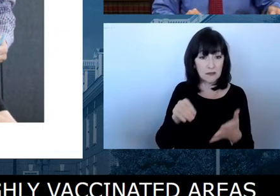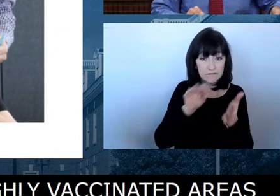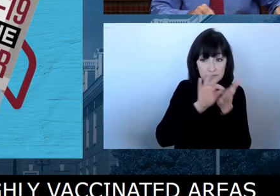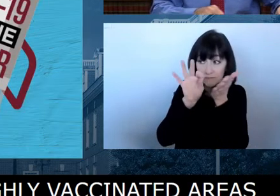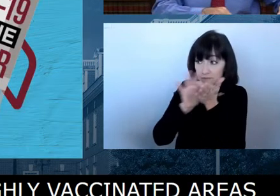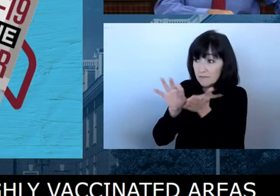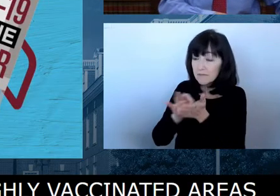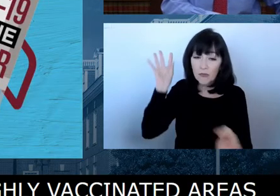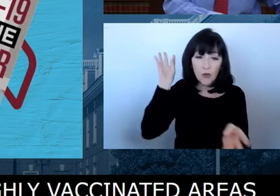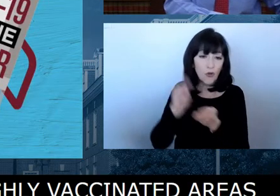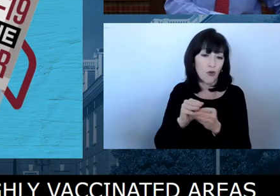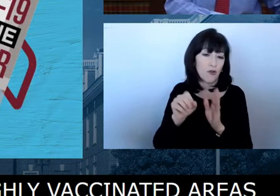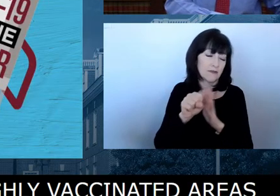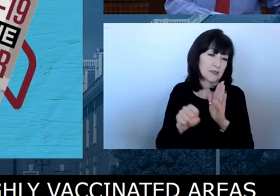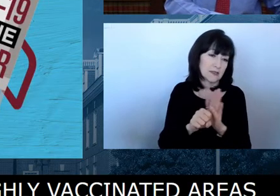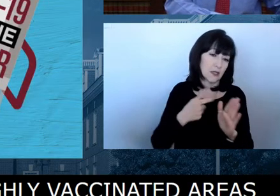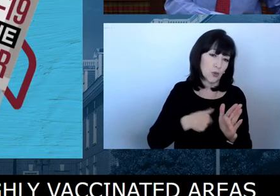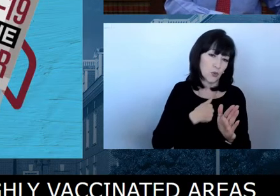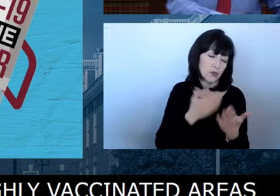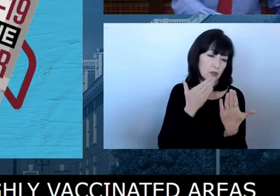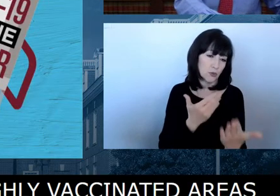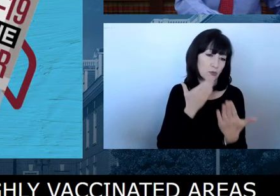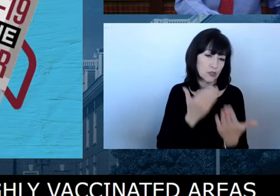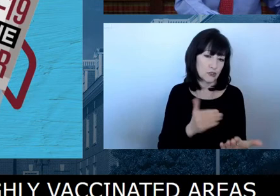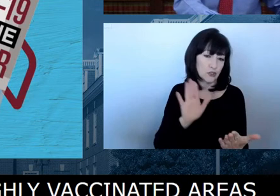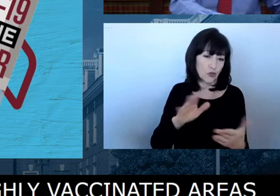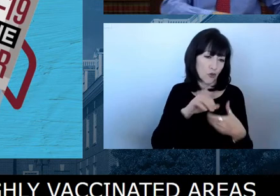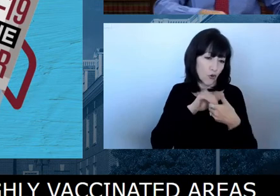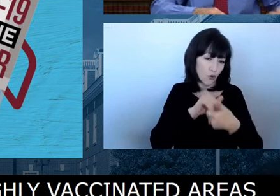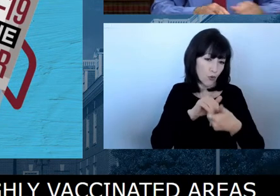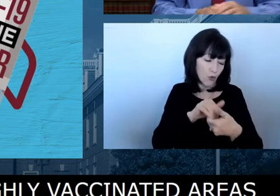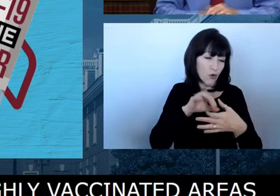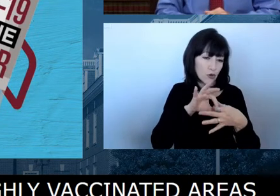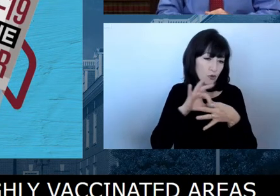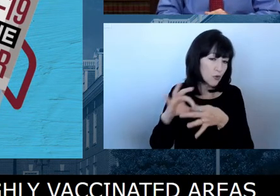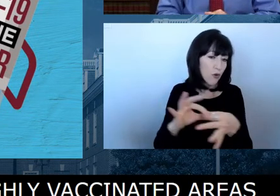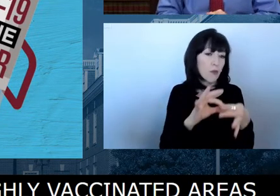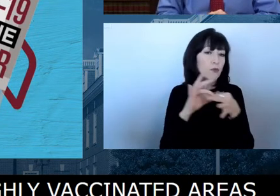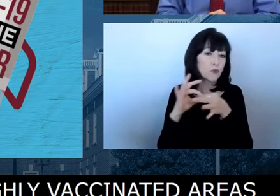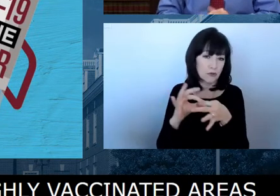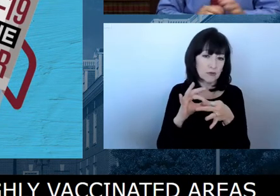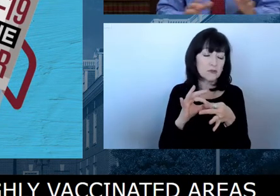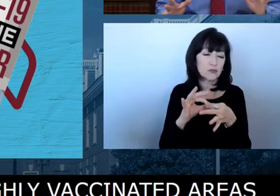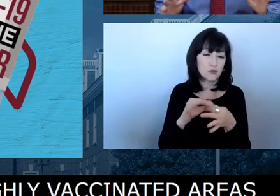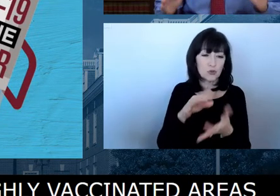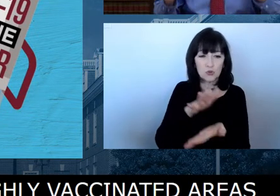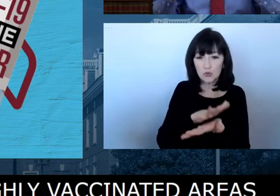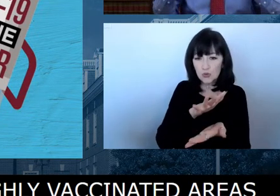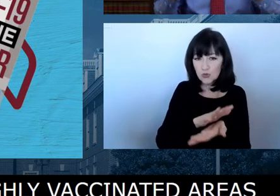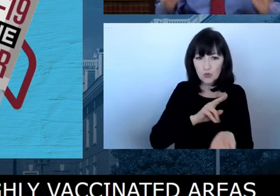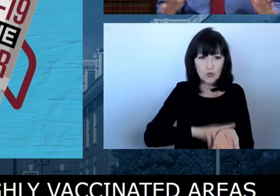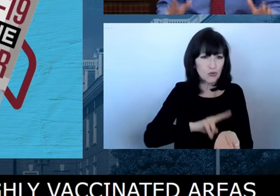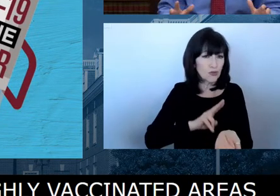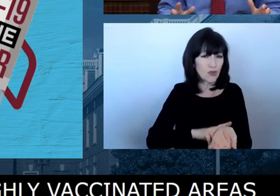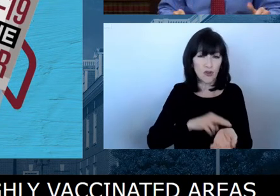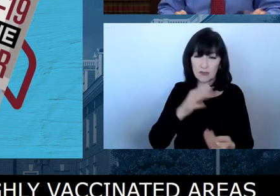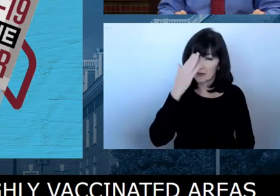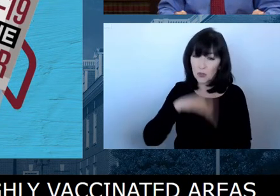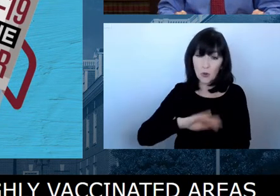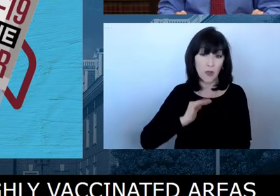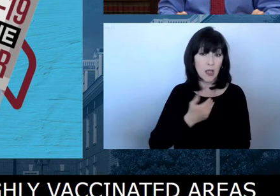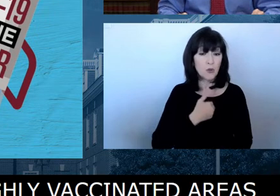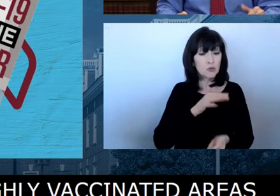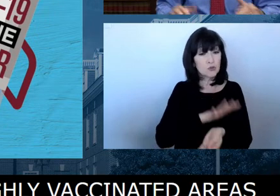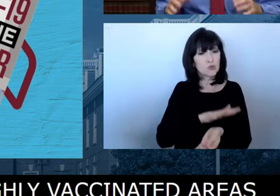cooperation and teams of vaccinators, of school personnel, school nurses. Our school nurses have been unbelievable.